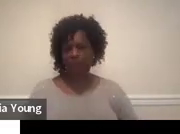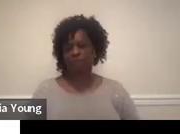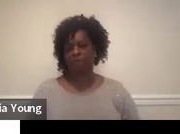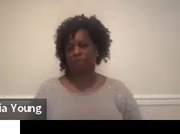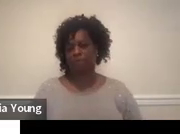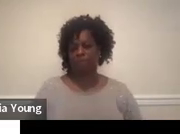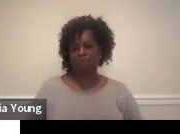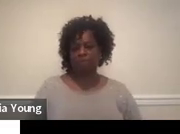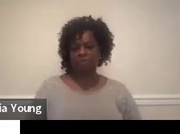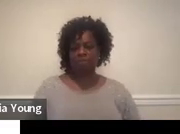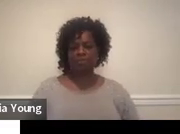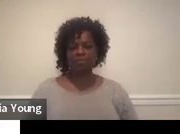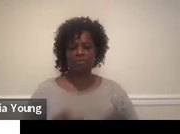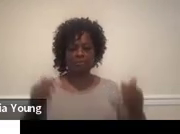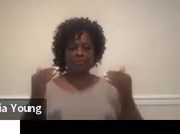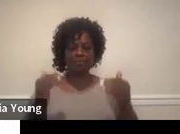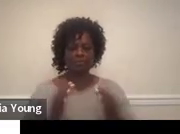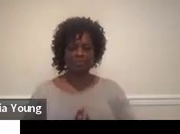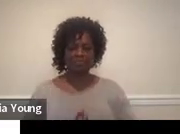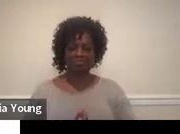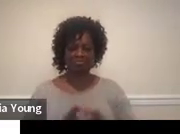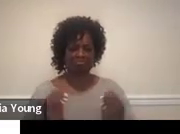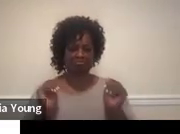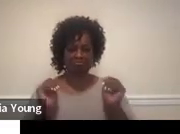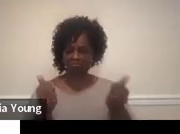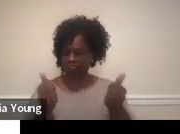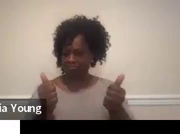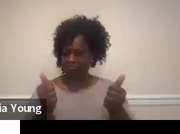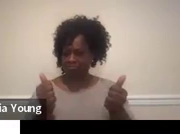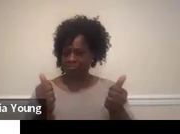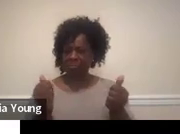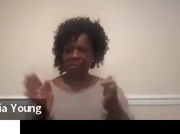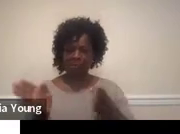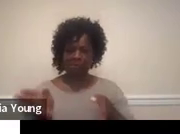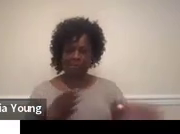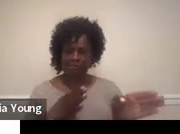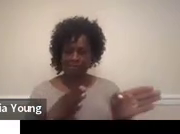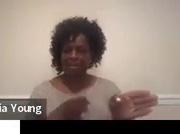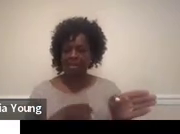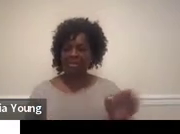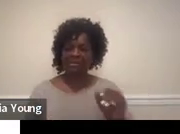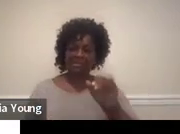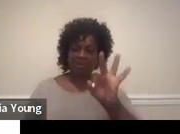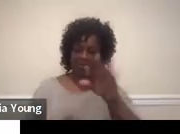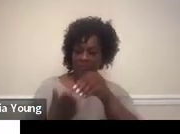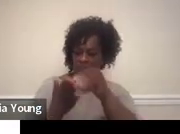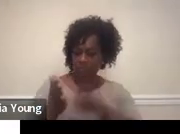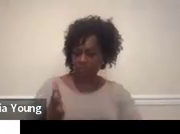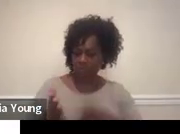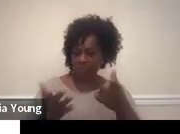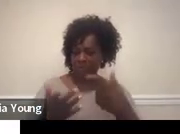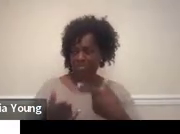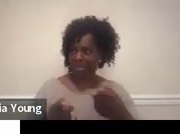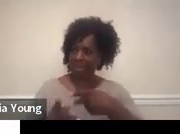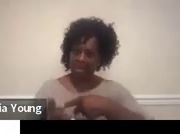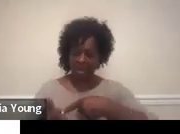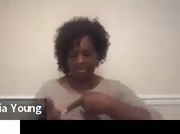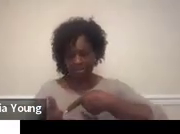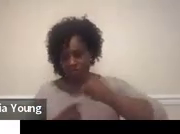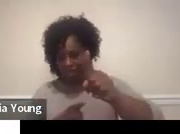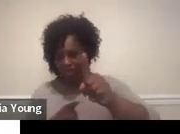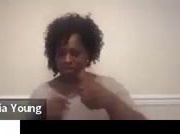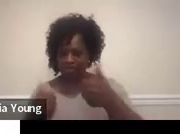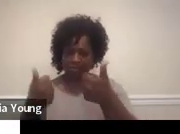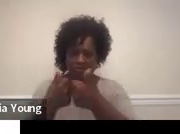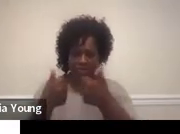All right. You got it. All right. So what if the child wants to be a professional video gamer? This is what I was talking